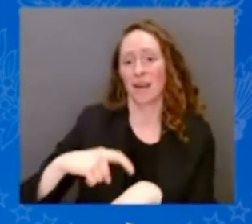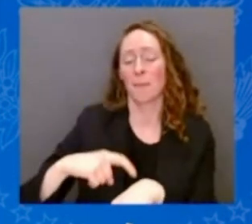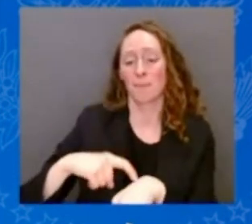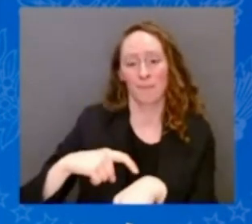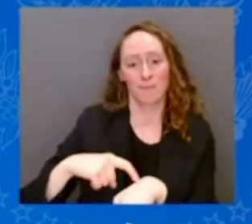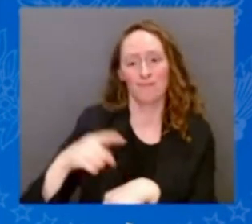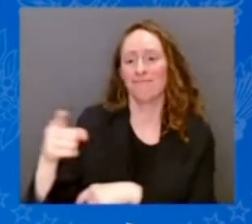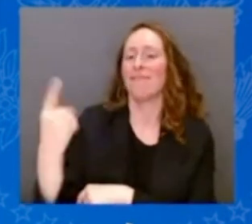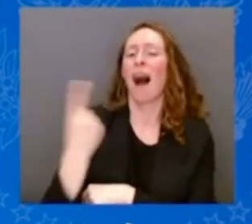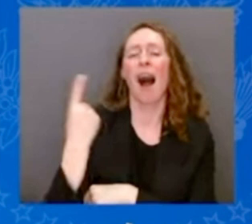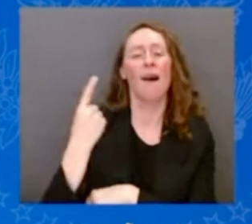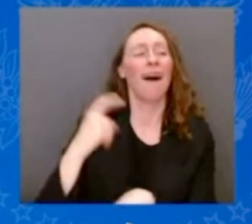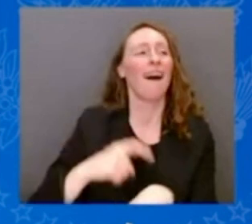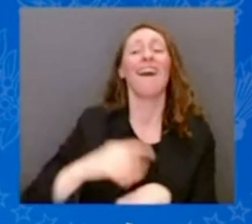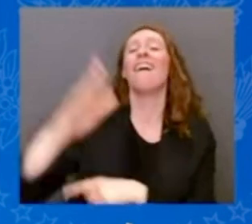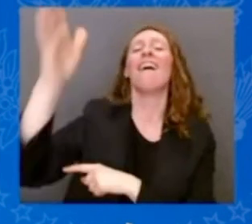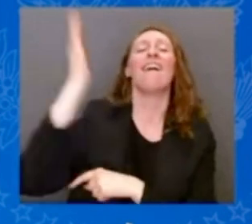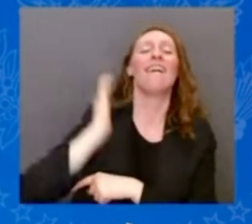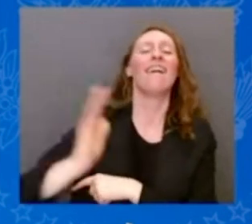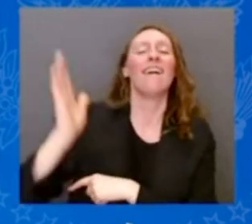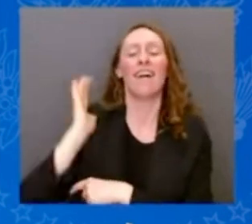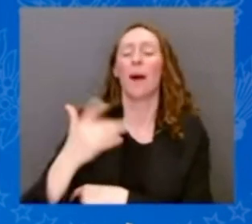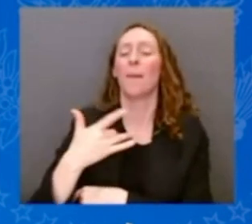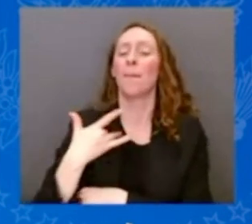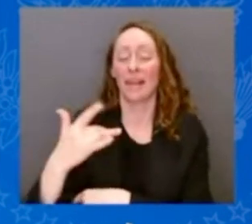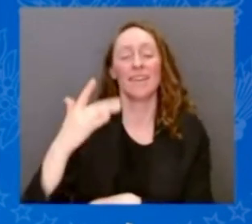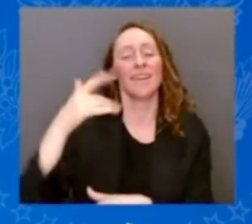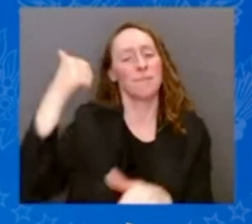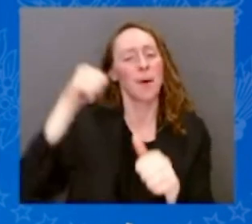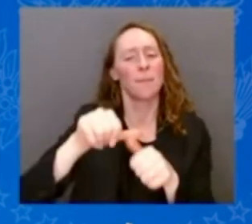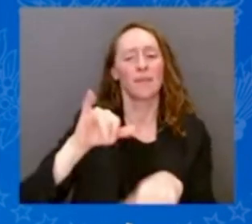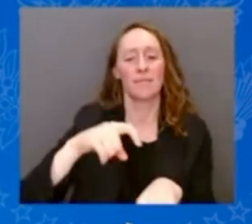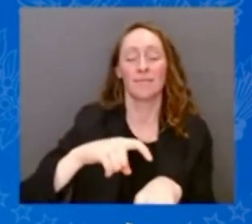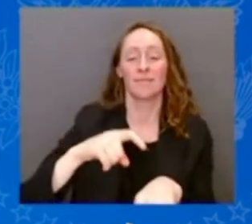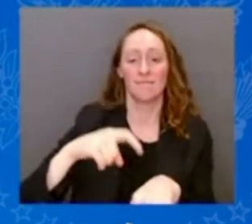be three years older than Val, now I'm 20 years older than Val.